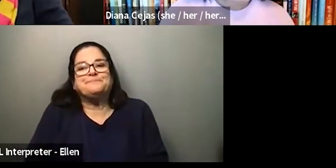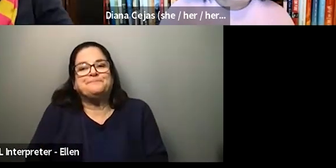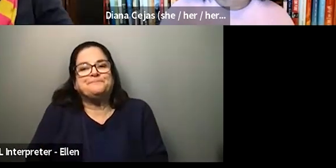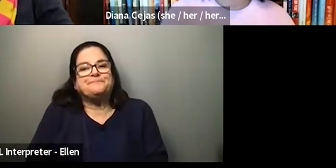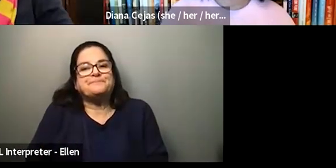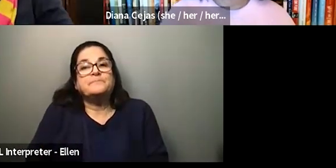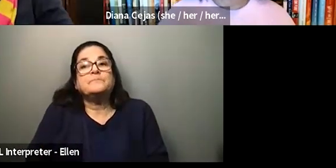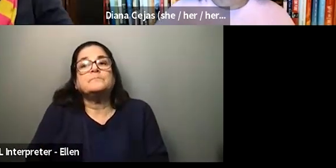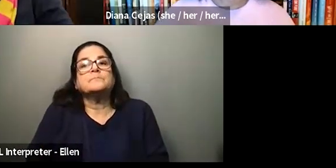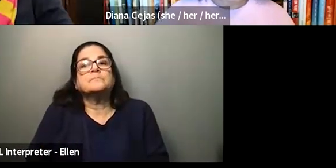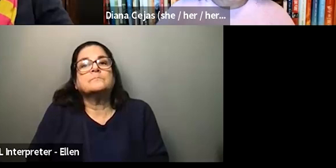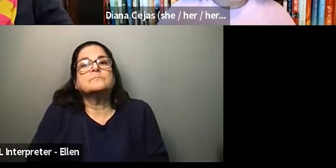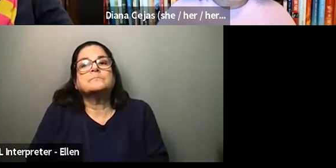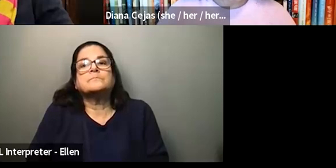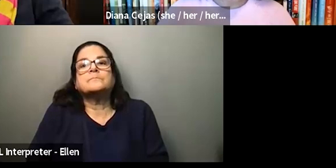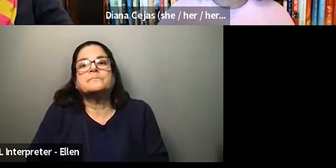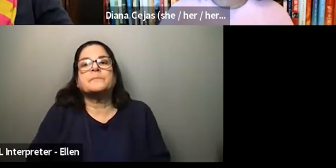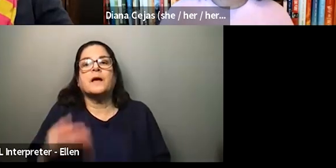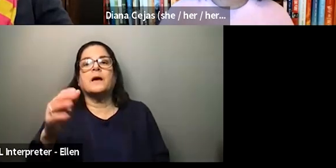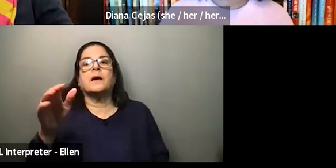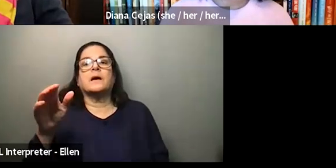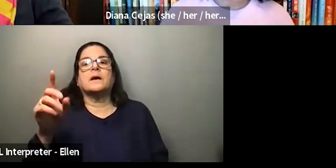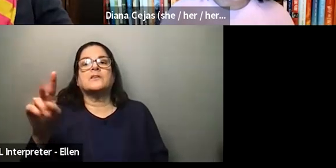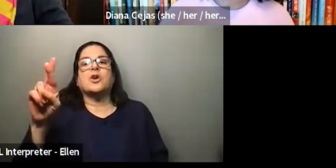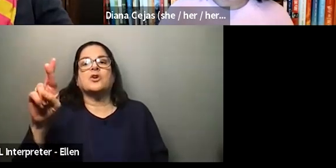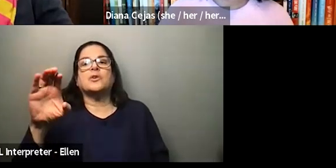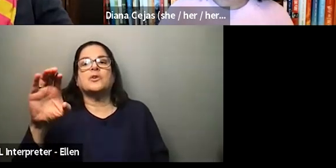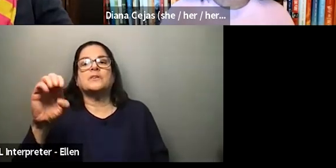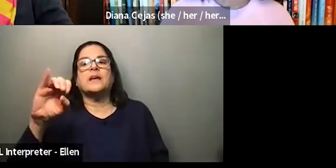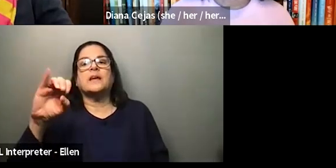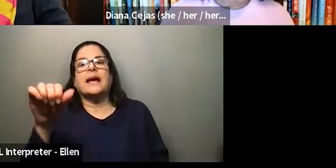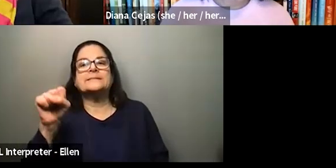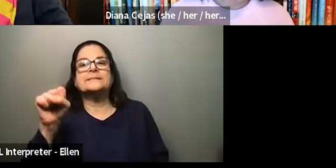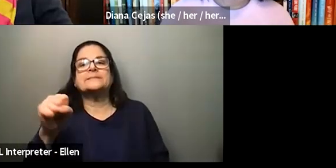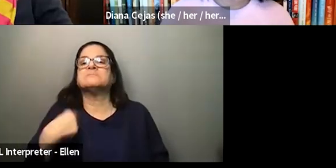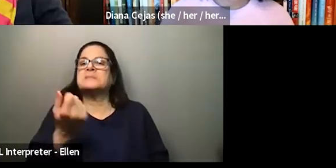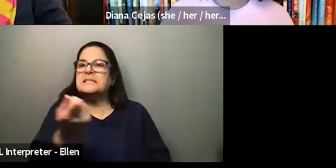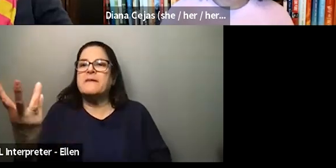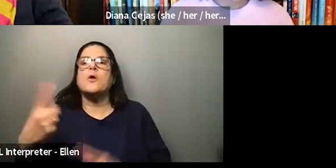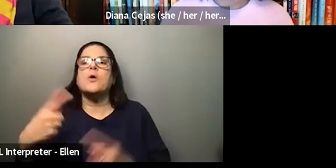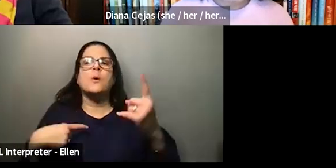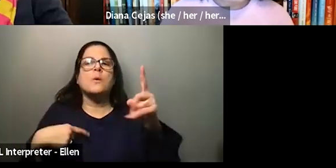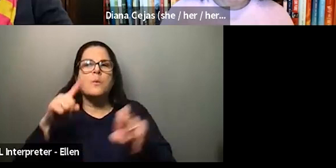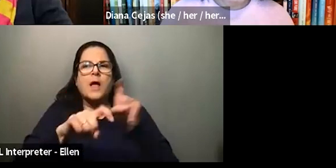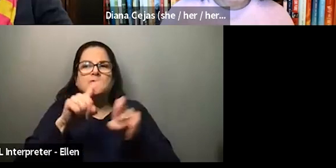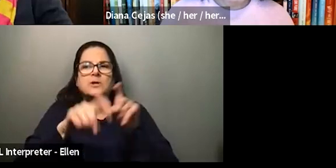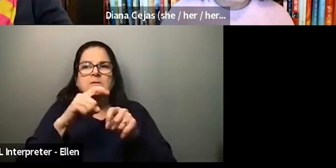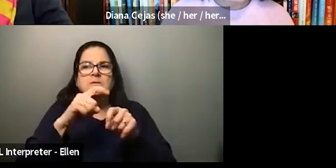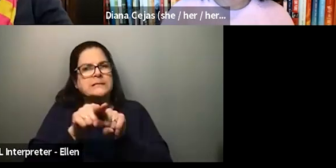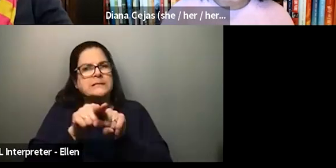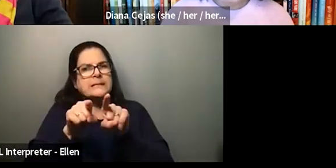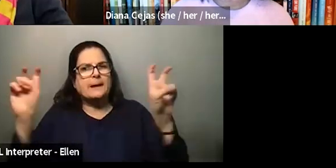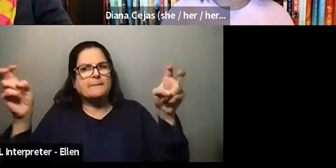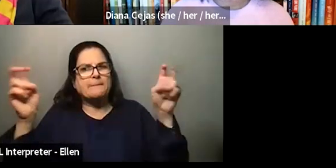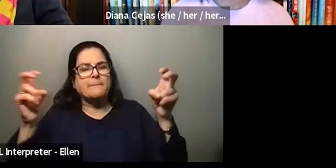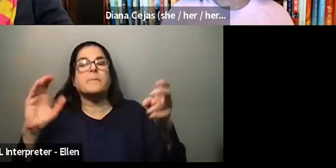So there have been several questions in the chat that are kind of related to the same theme about whether our disabilities and chronic illnesses